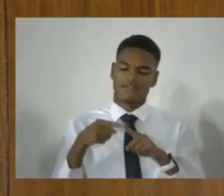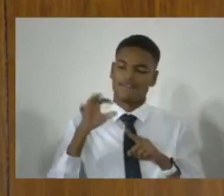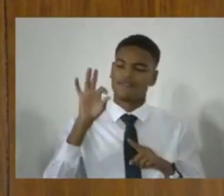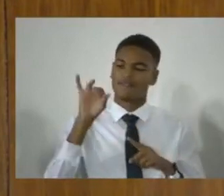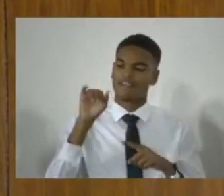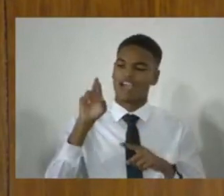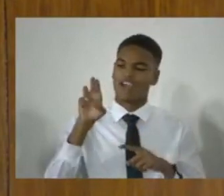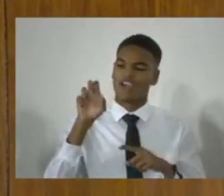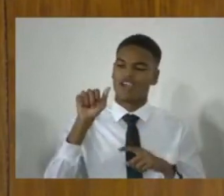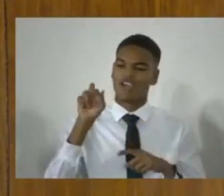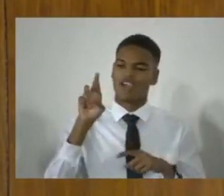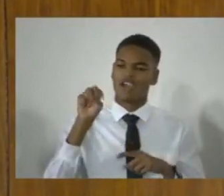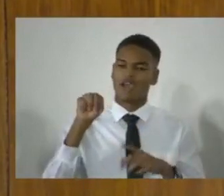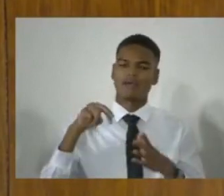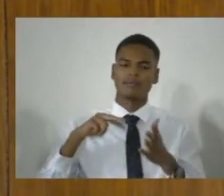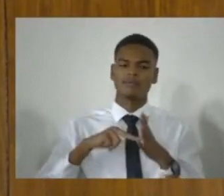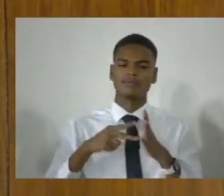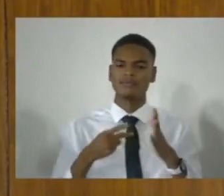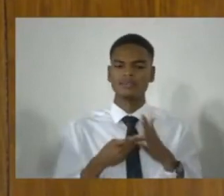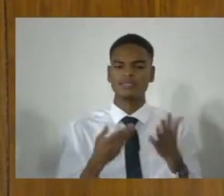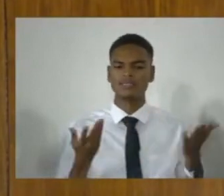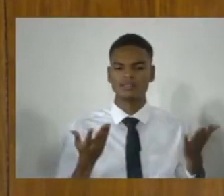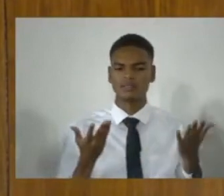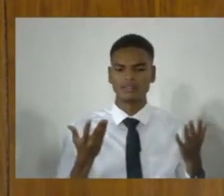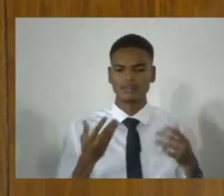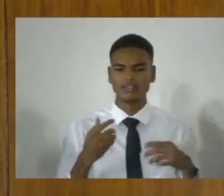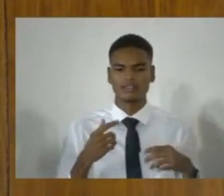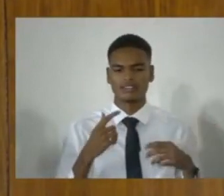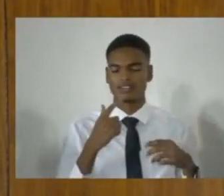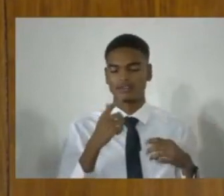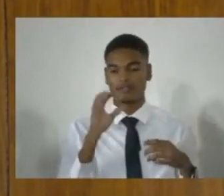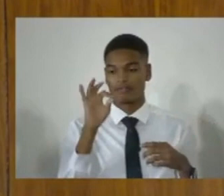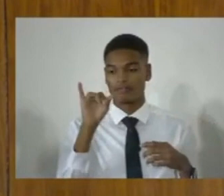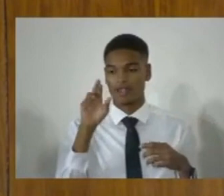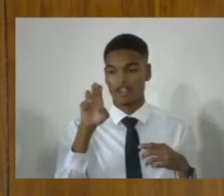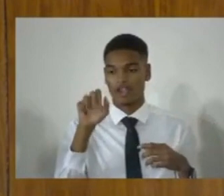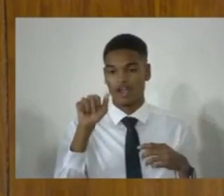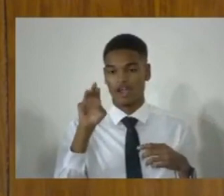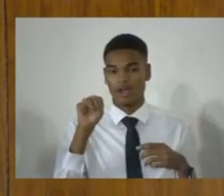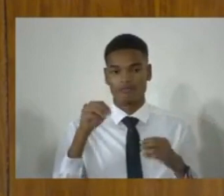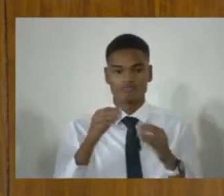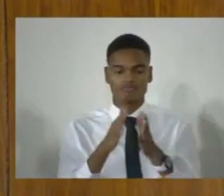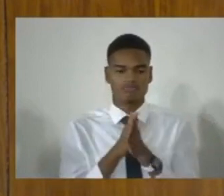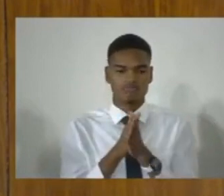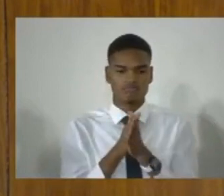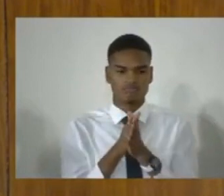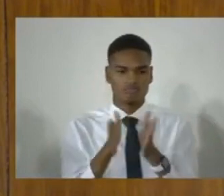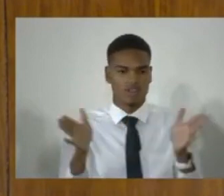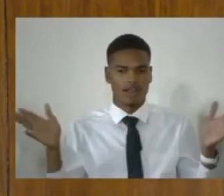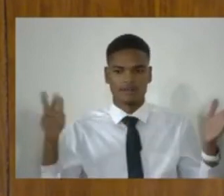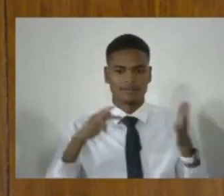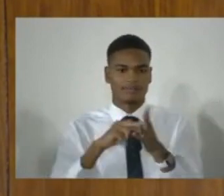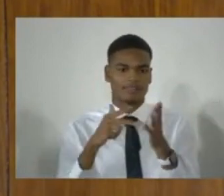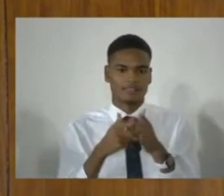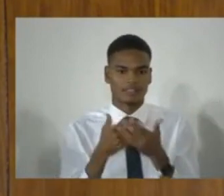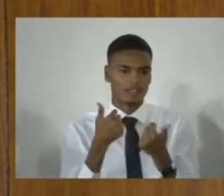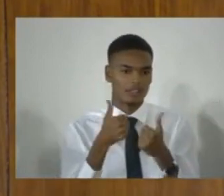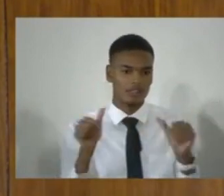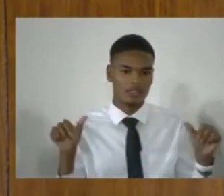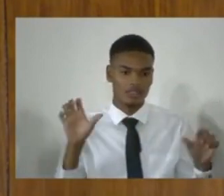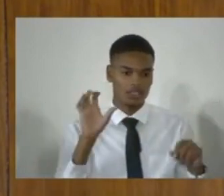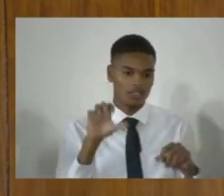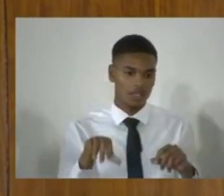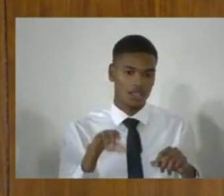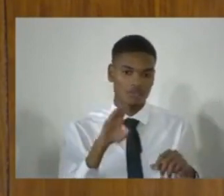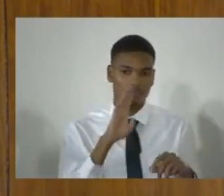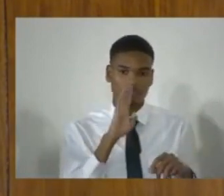Firearms Act, the old one, was so broad in how it was worded that it might be considered to